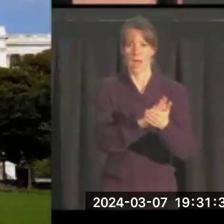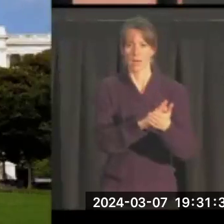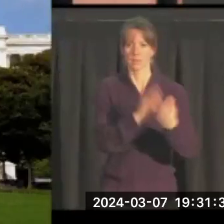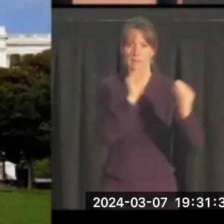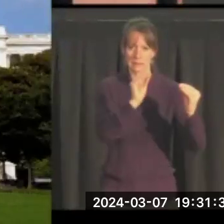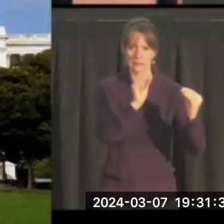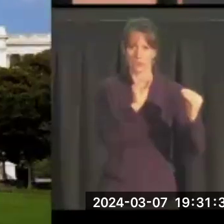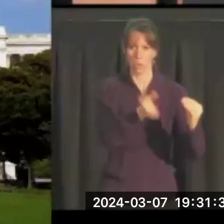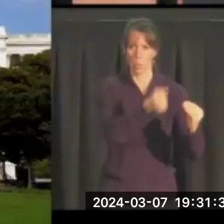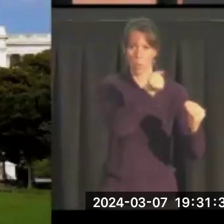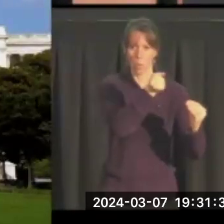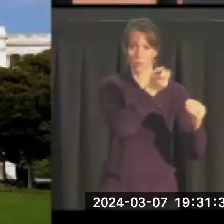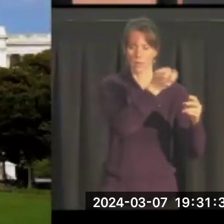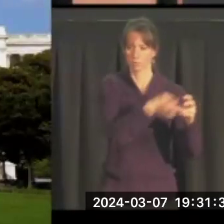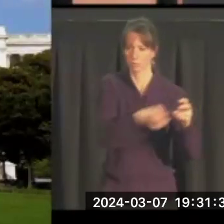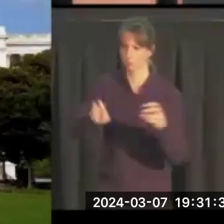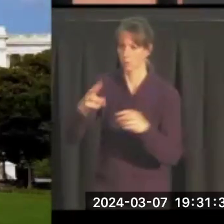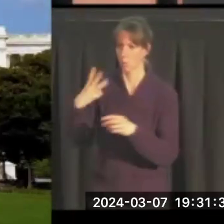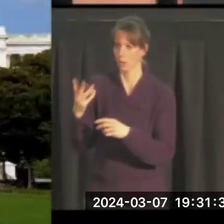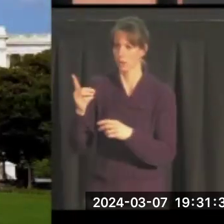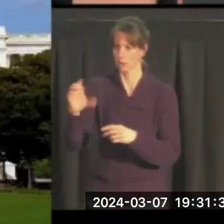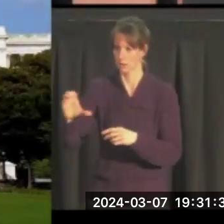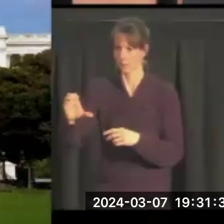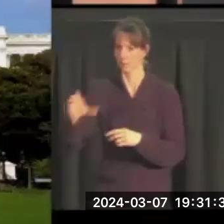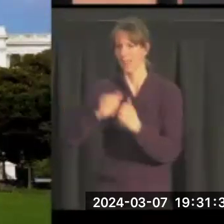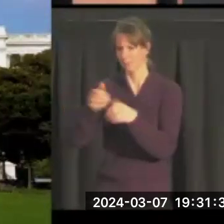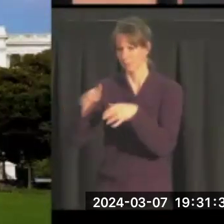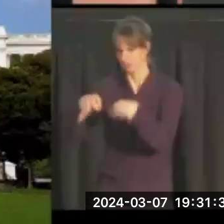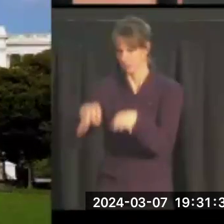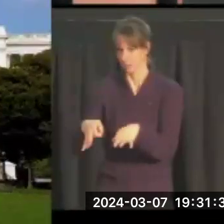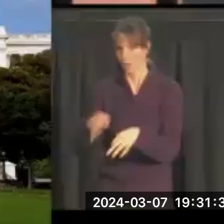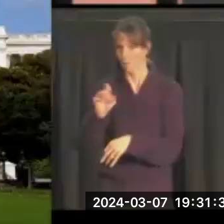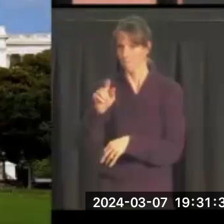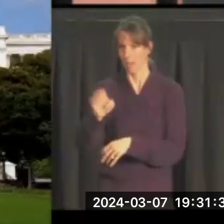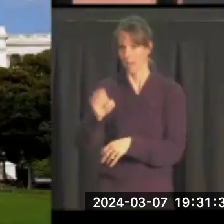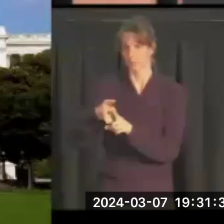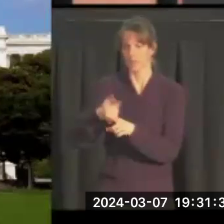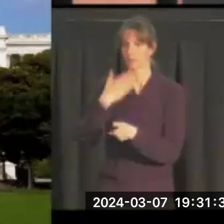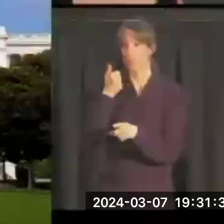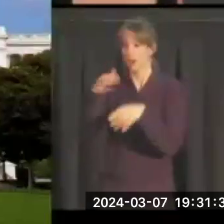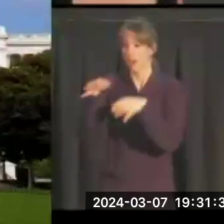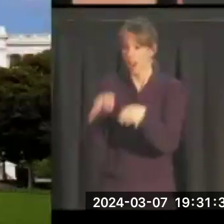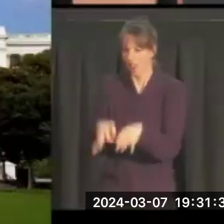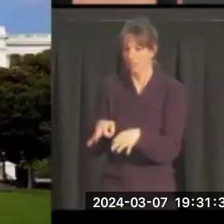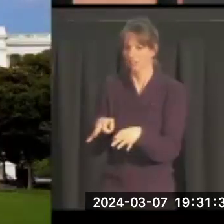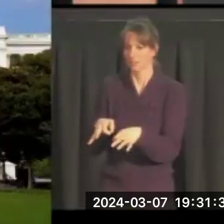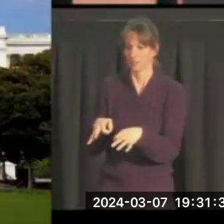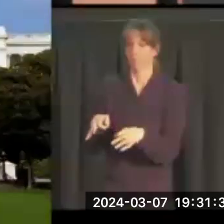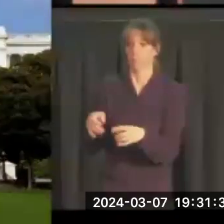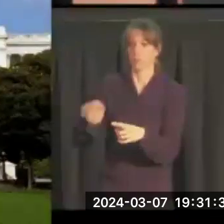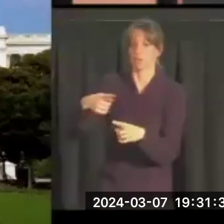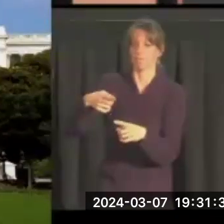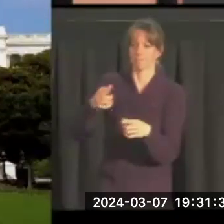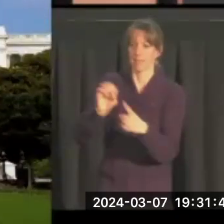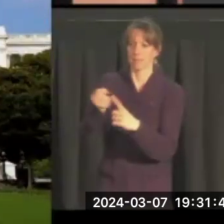And this is the way that he describes it. And Mike Mansfield is better at describing this setting rather than